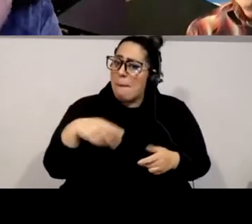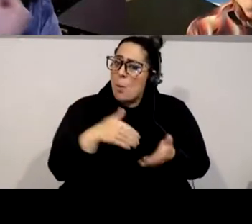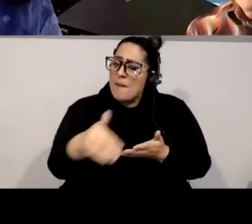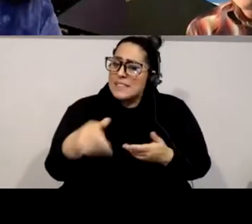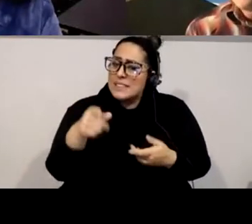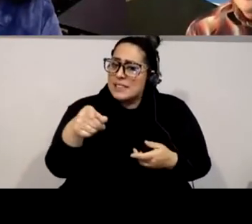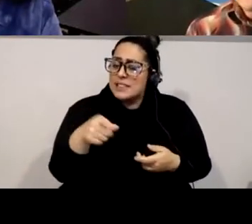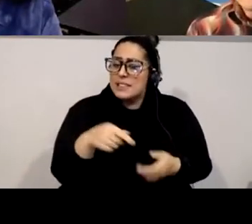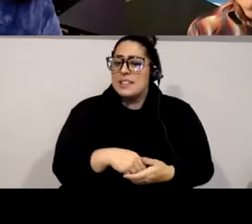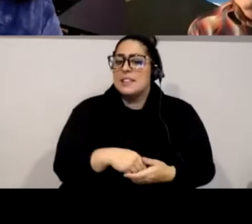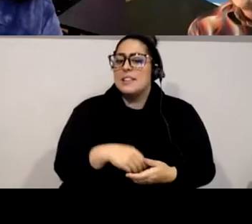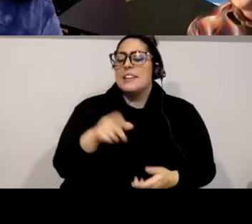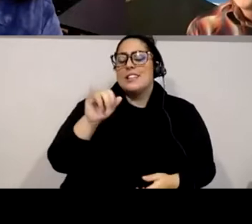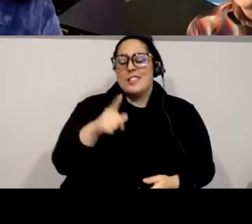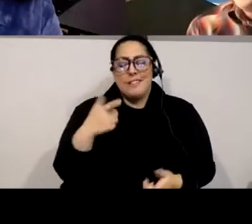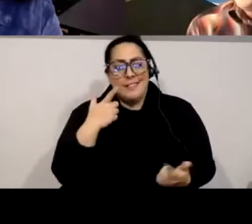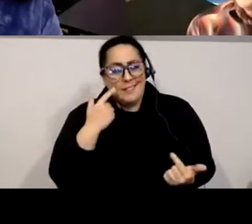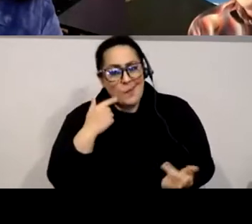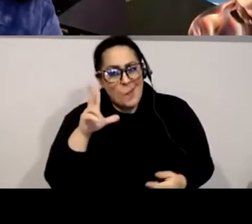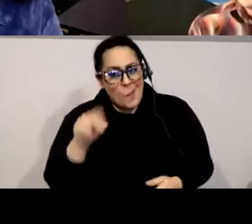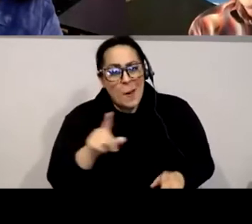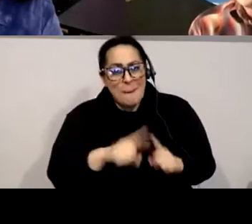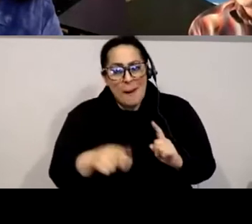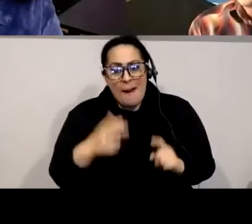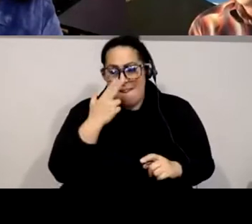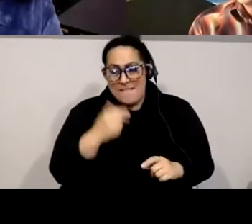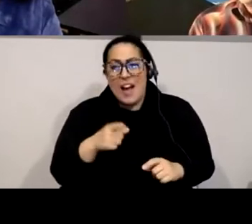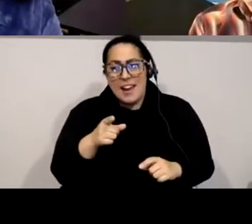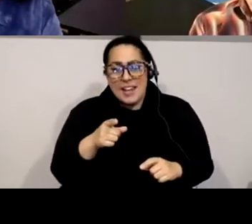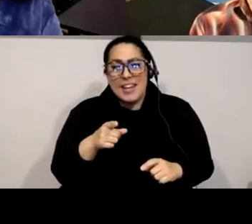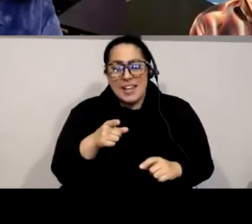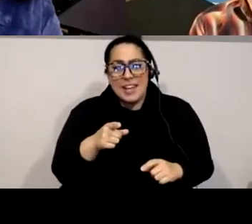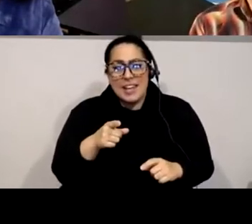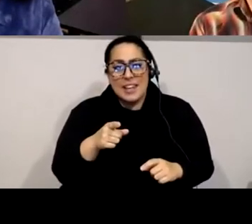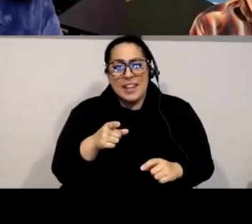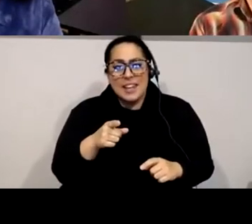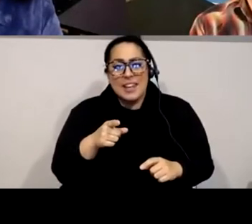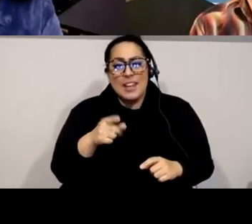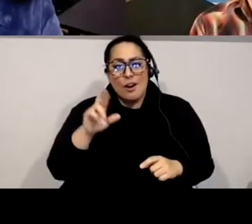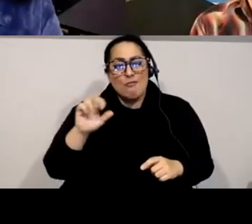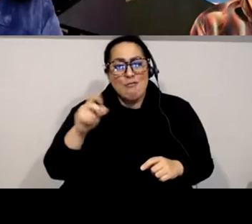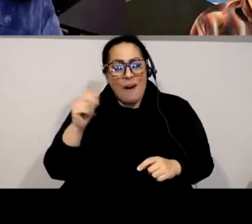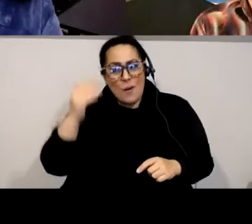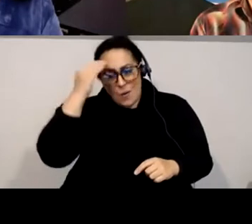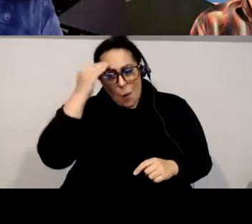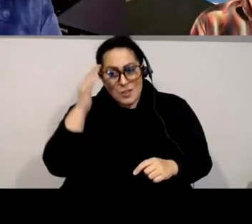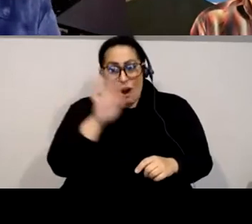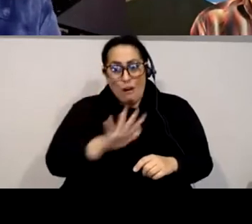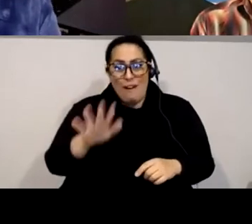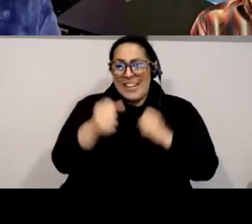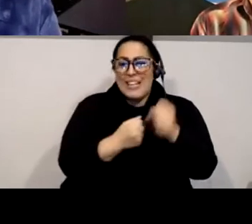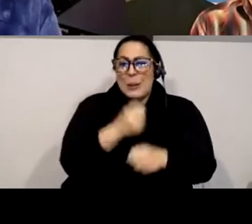rick will know because we were we were both up in this in the 2000s there was a lot of debate in the 2000s when um